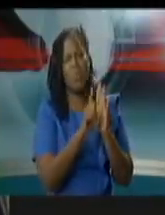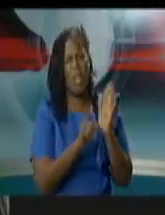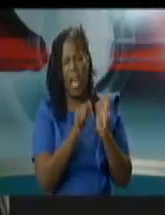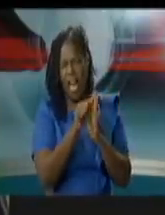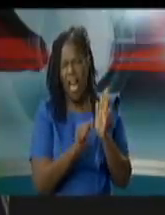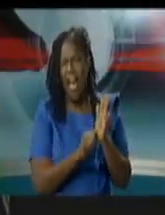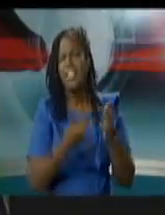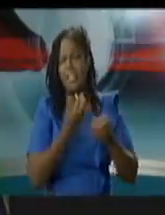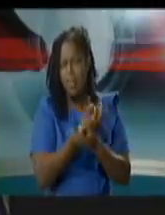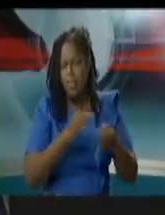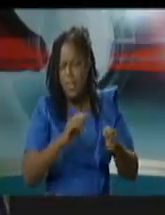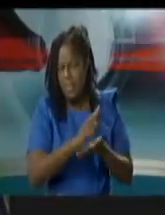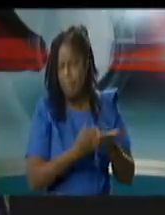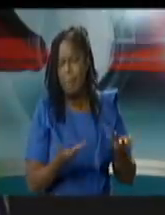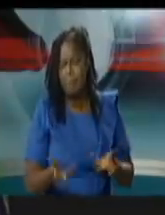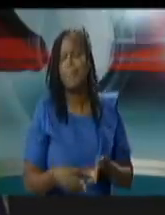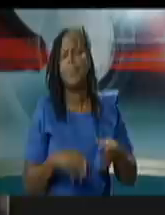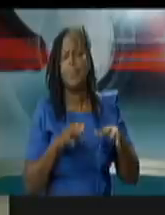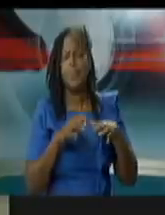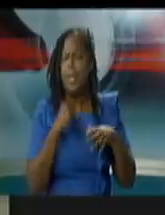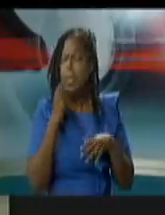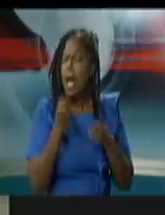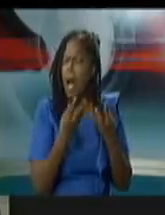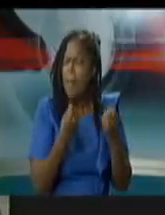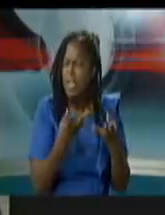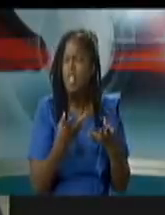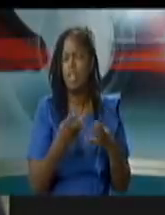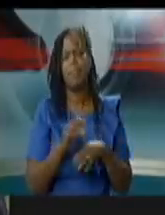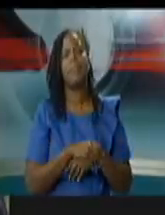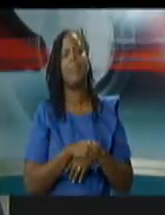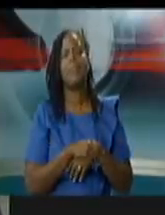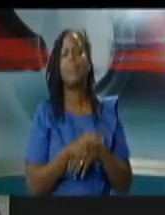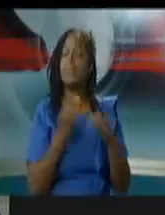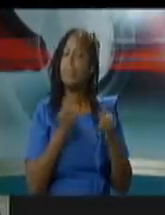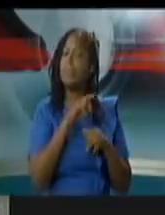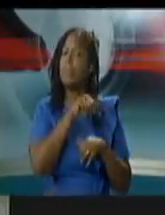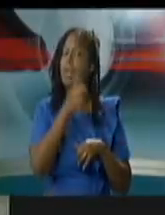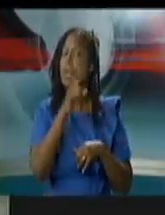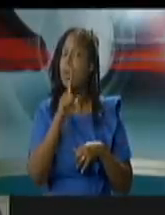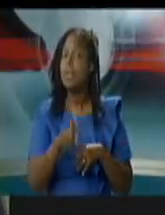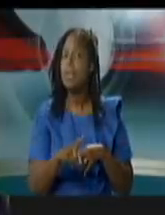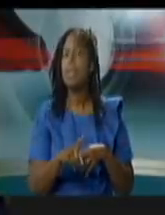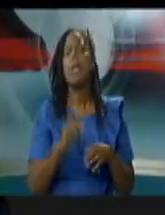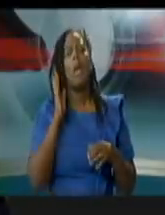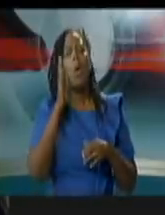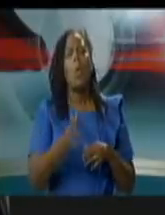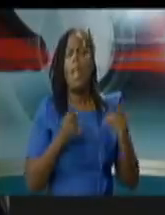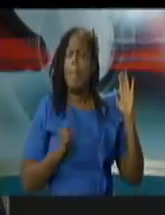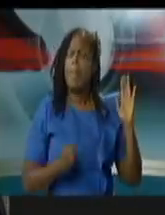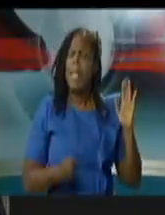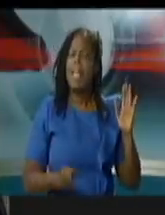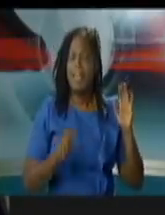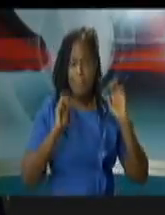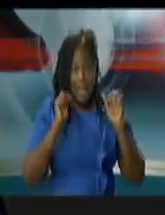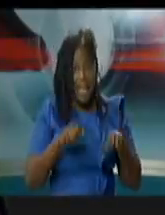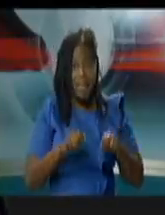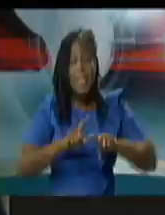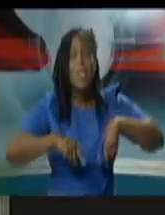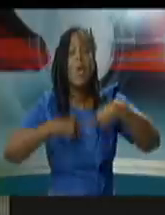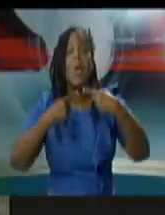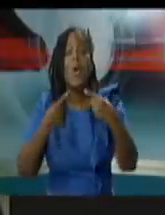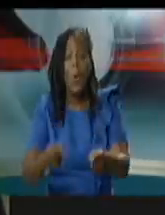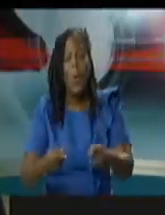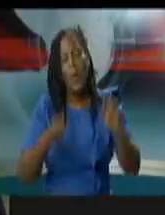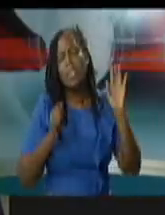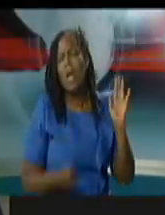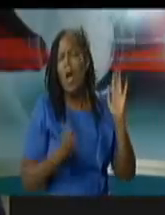also um with the public have access to these courts in the same way you know they could come and sit in the gallery of